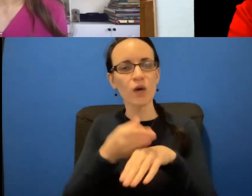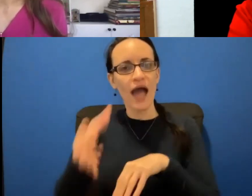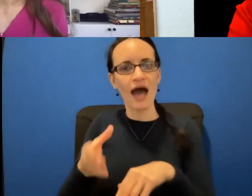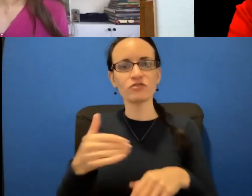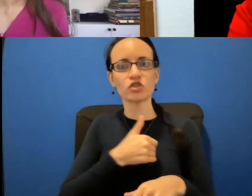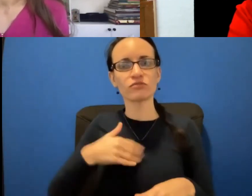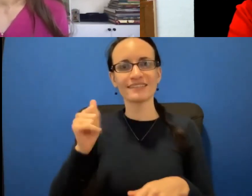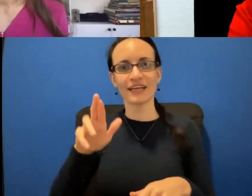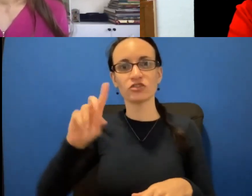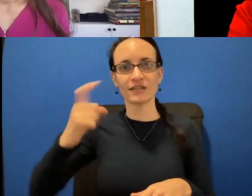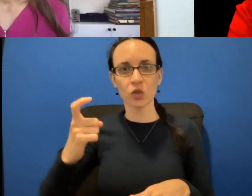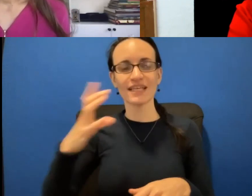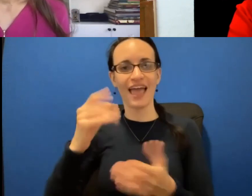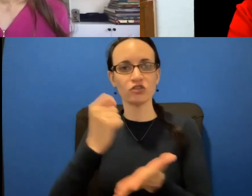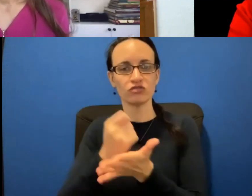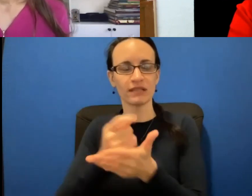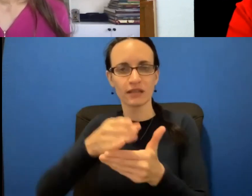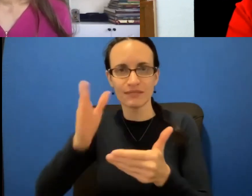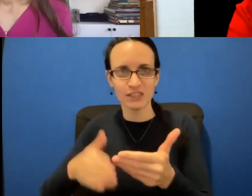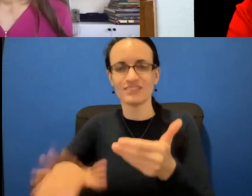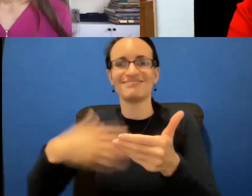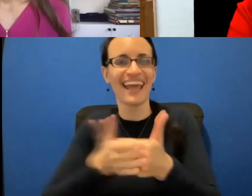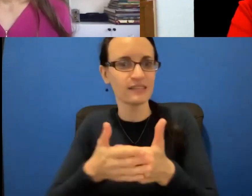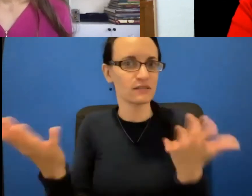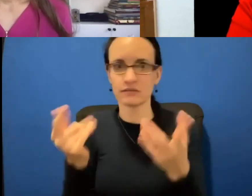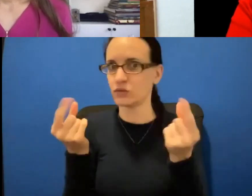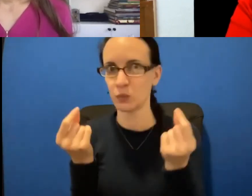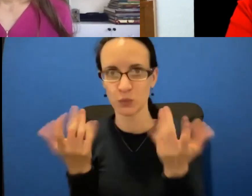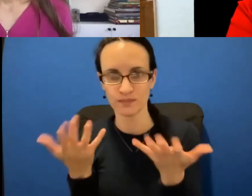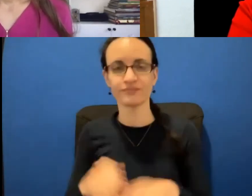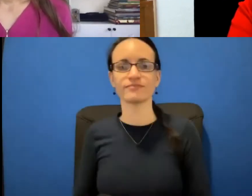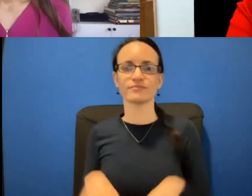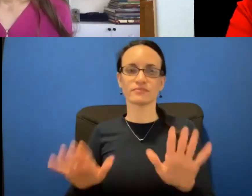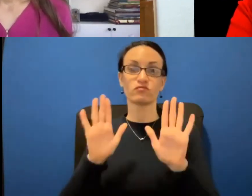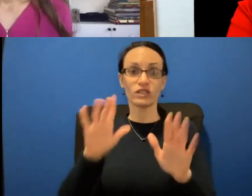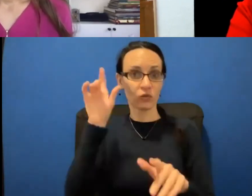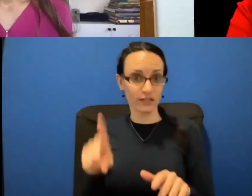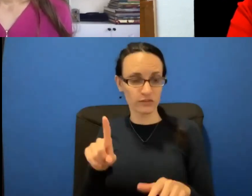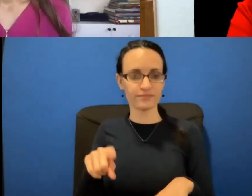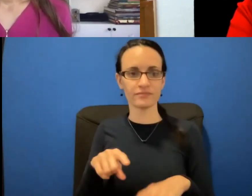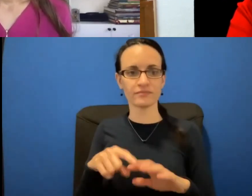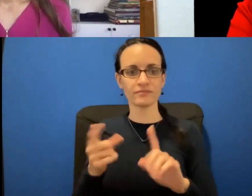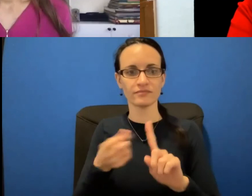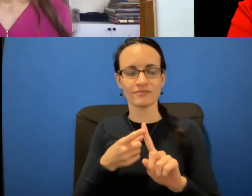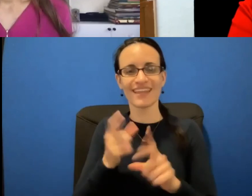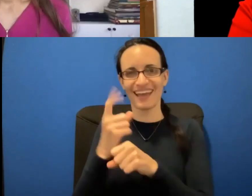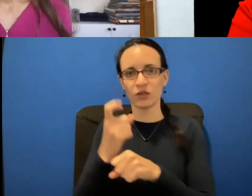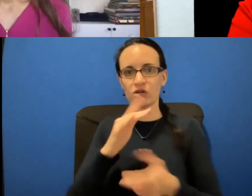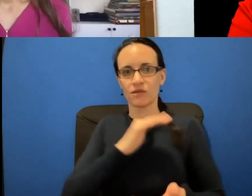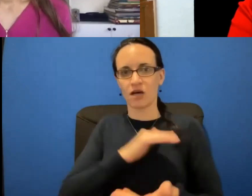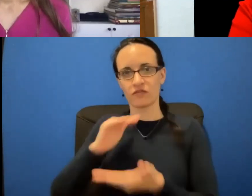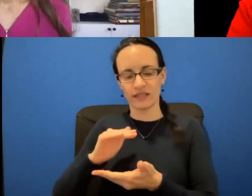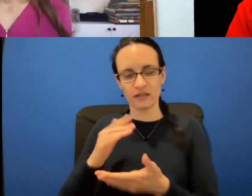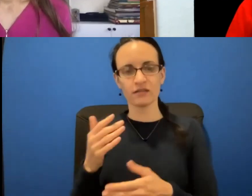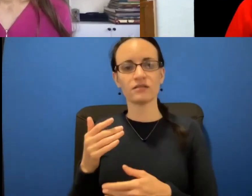treatment completion? That is a great question. So, first of all, annual mammography. Oftentimes